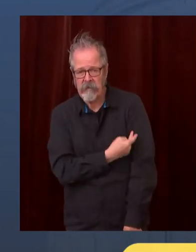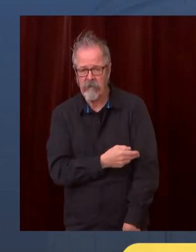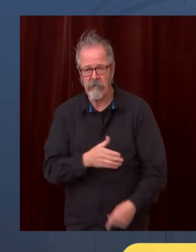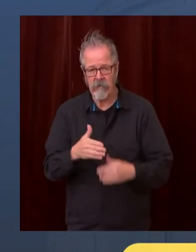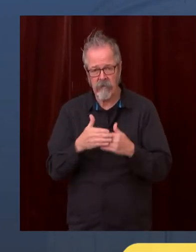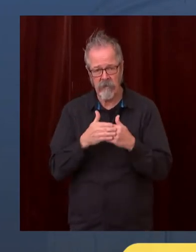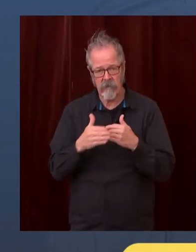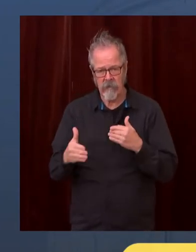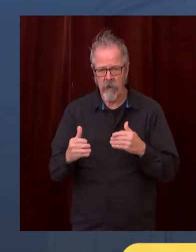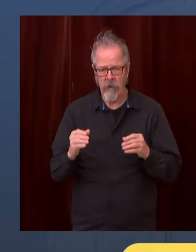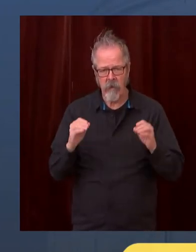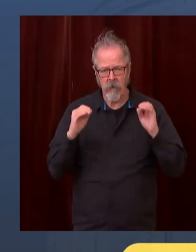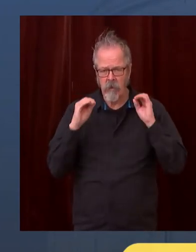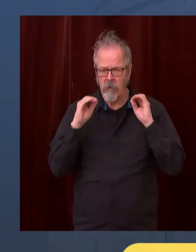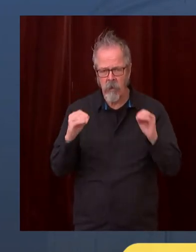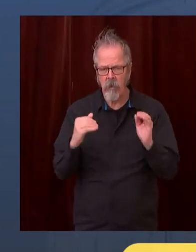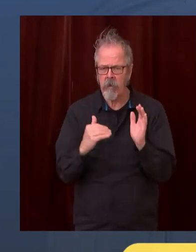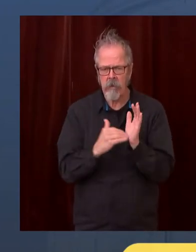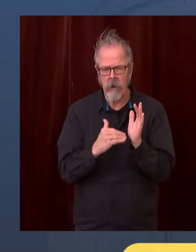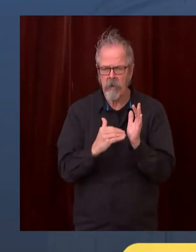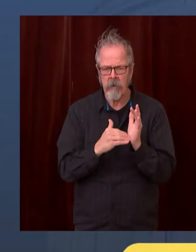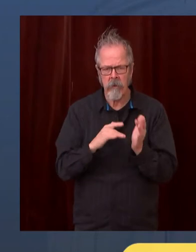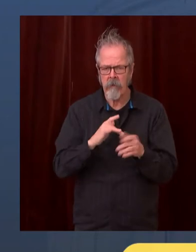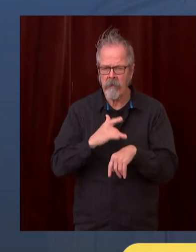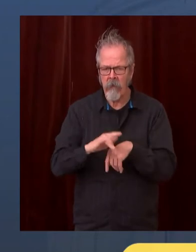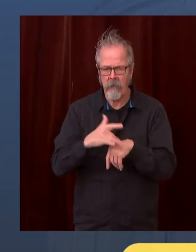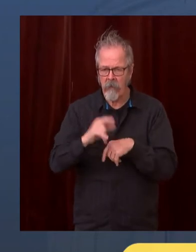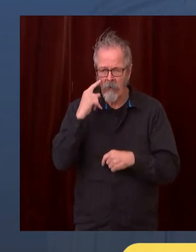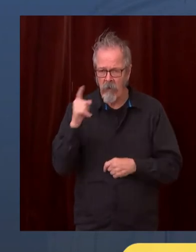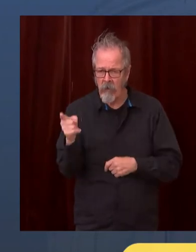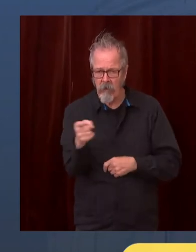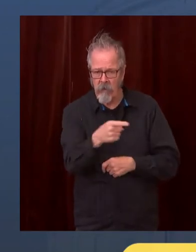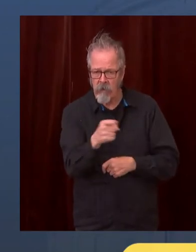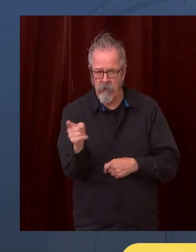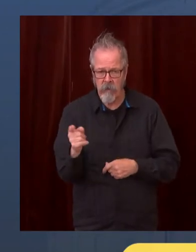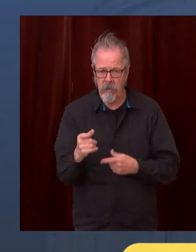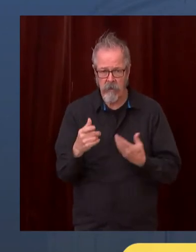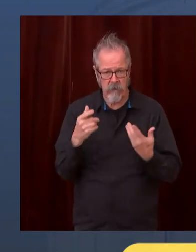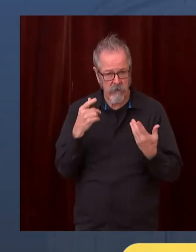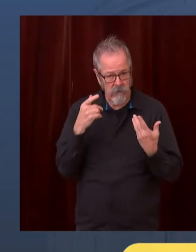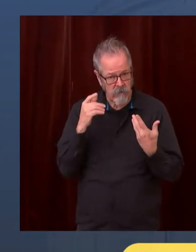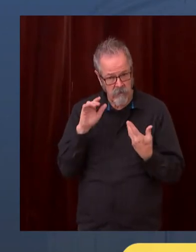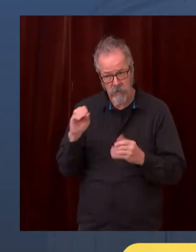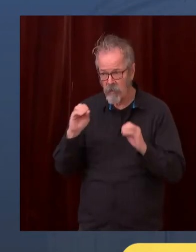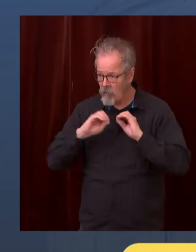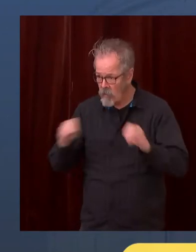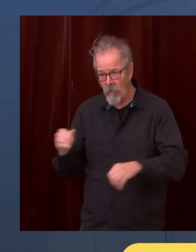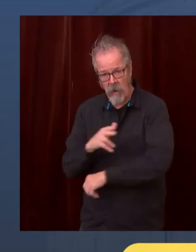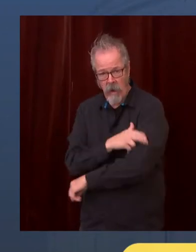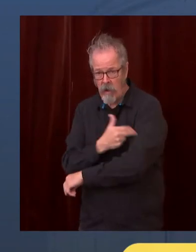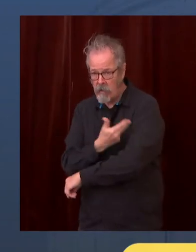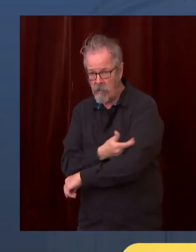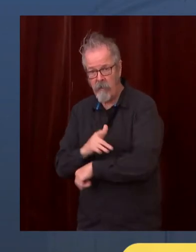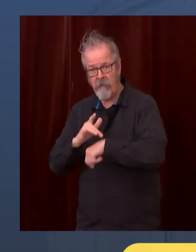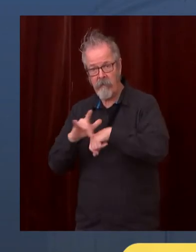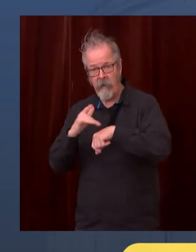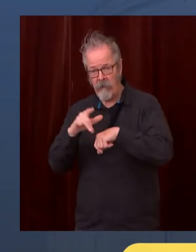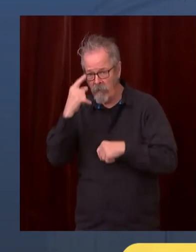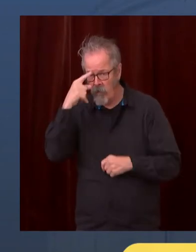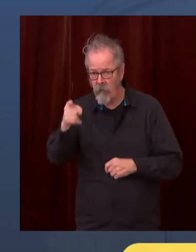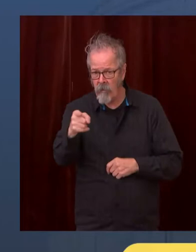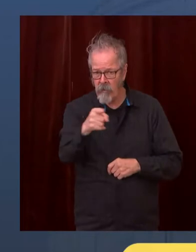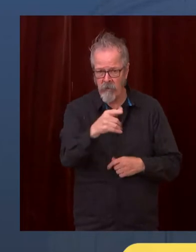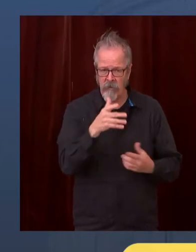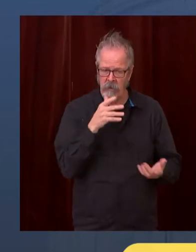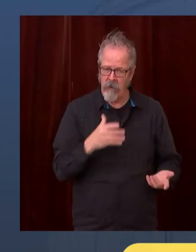And if you have underlying concerns, if you've got cardiac issues or cancer, or have an upcoming surgery schedule,